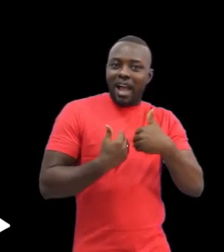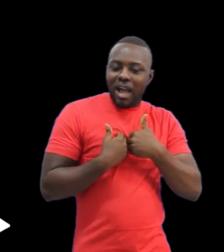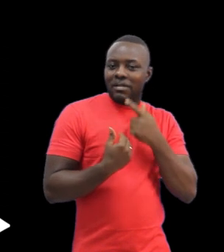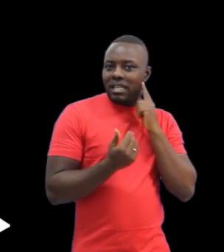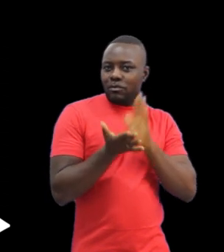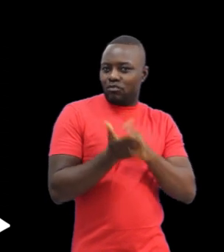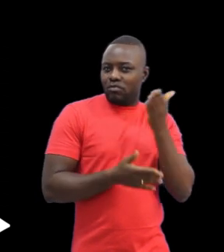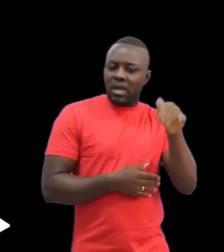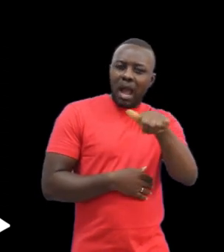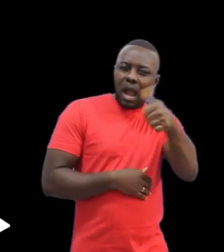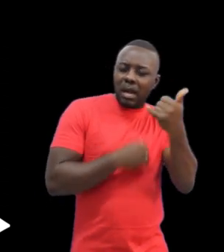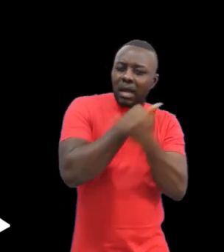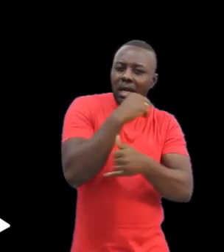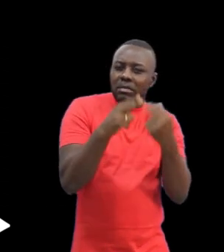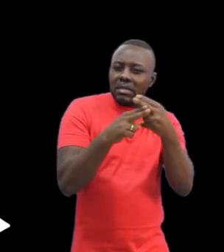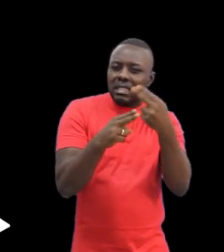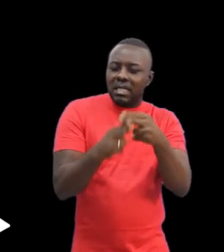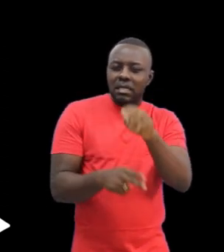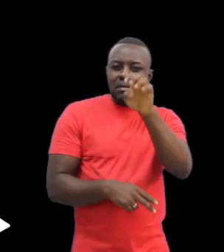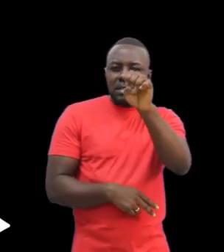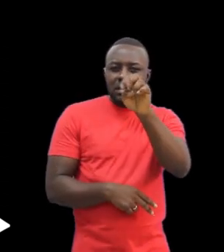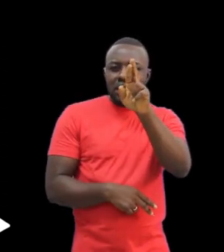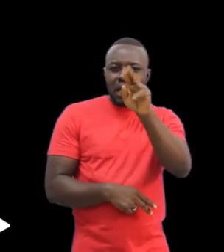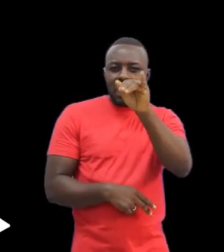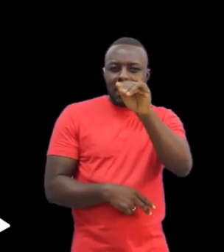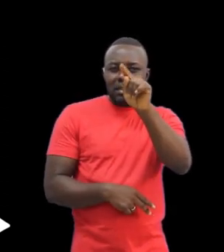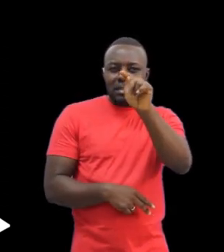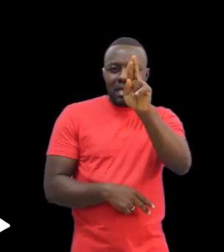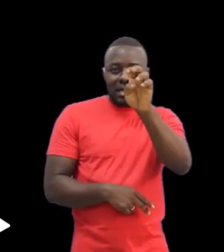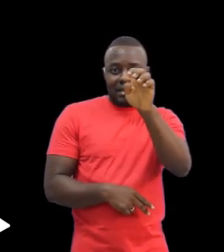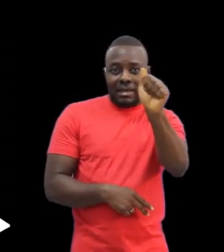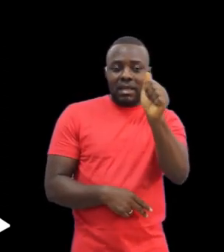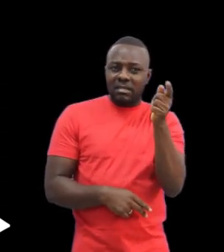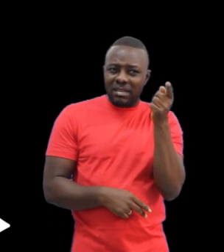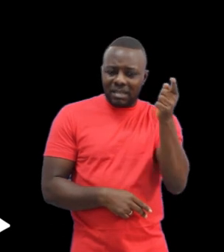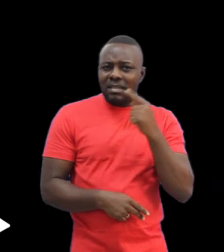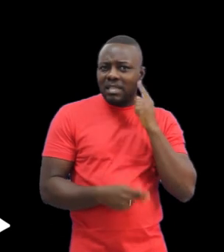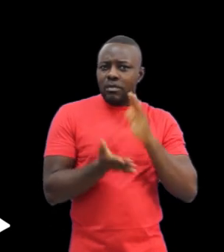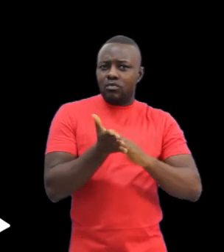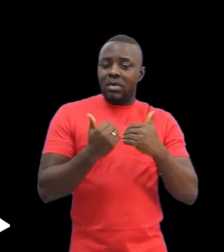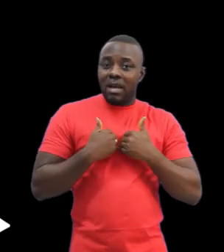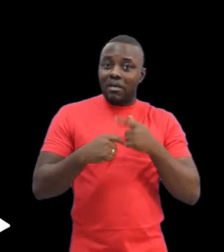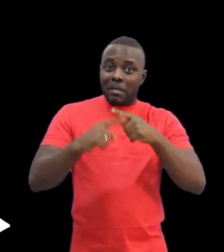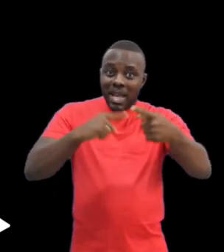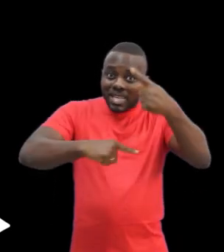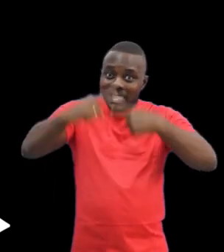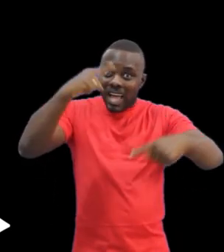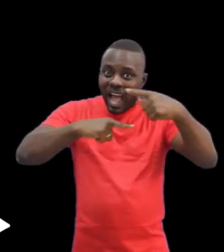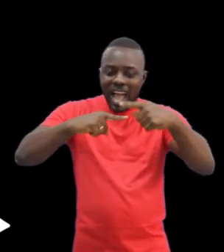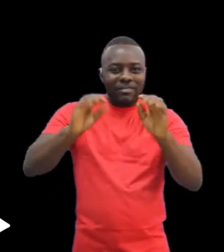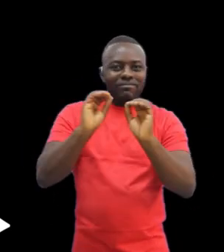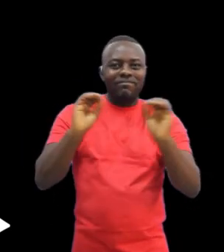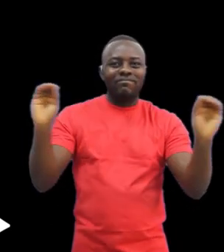While Nigeria and Eritrea each got a school for the deaf by the mid-1950s, neither used sign language.